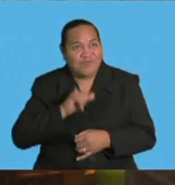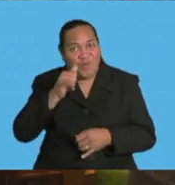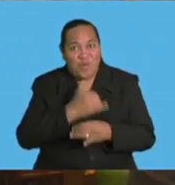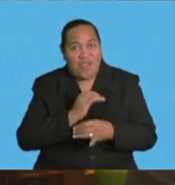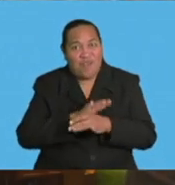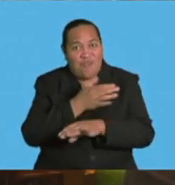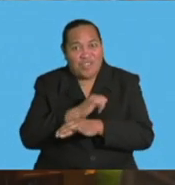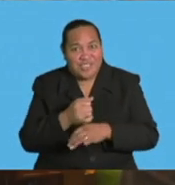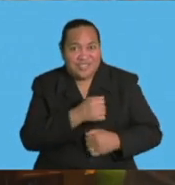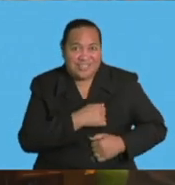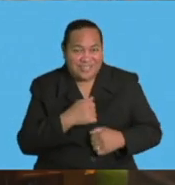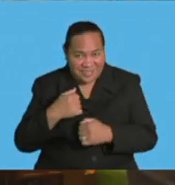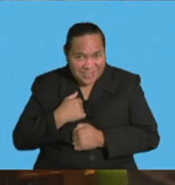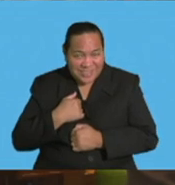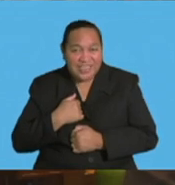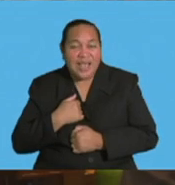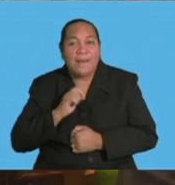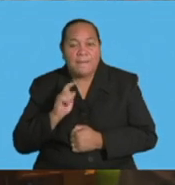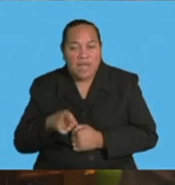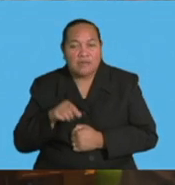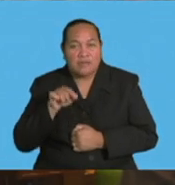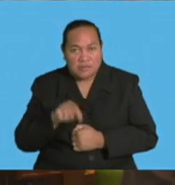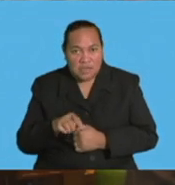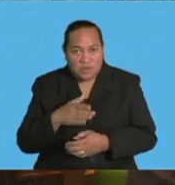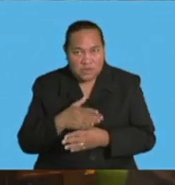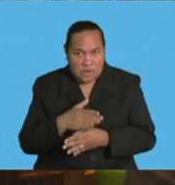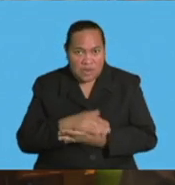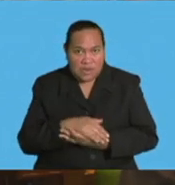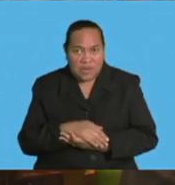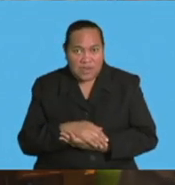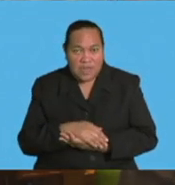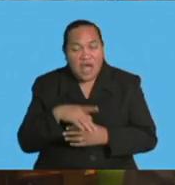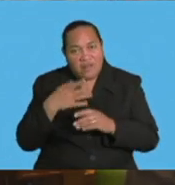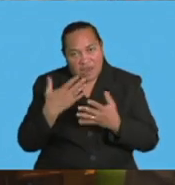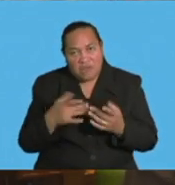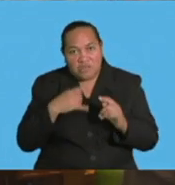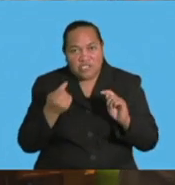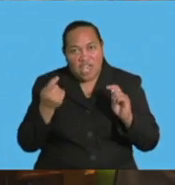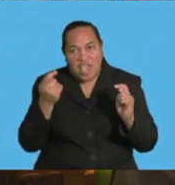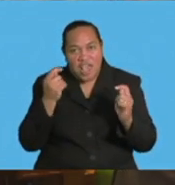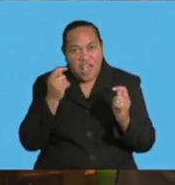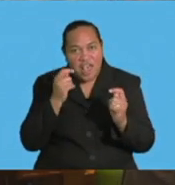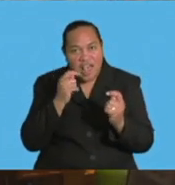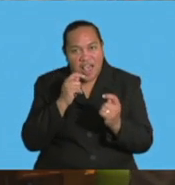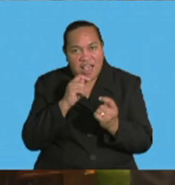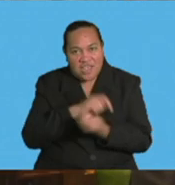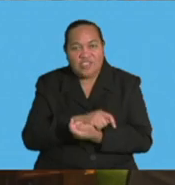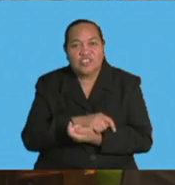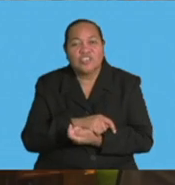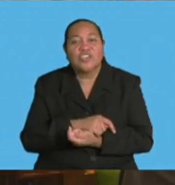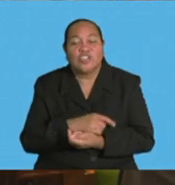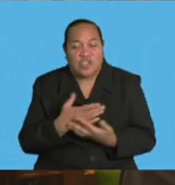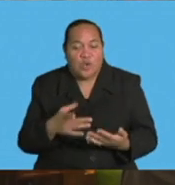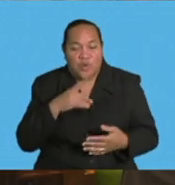peace operations has also changed significantly. And therefore, we are also